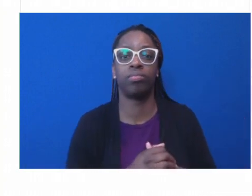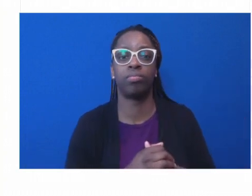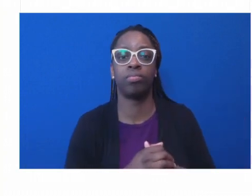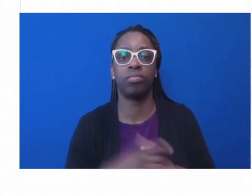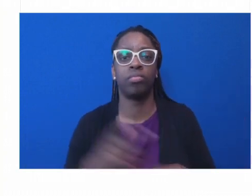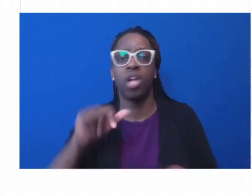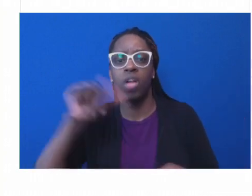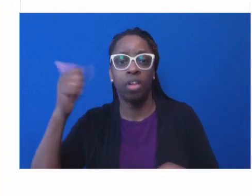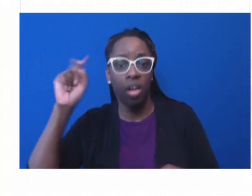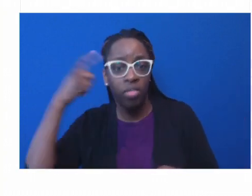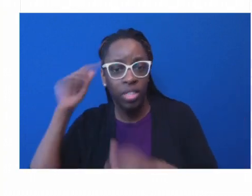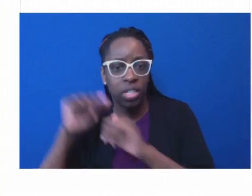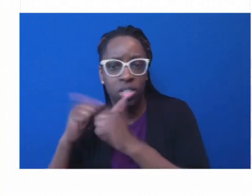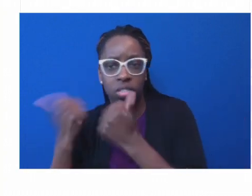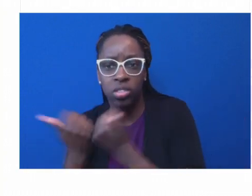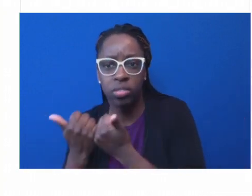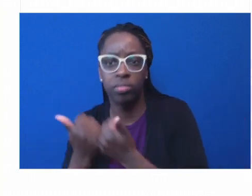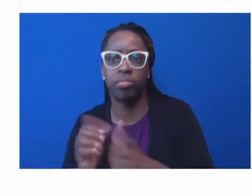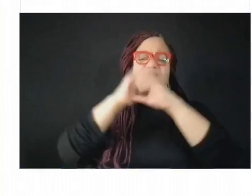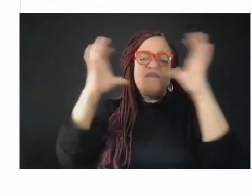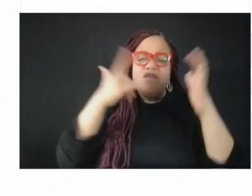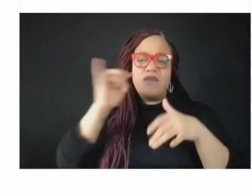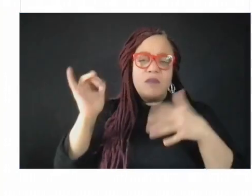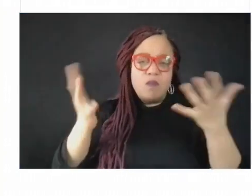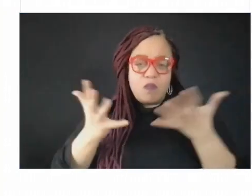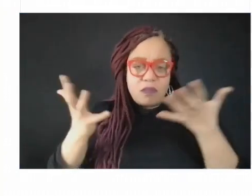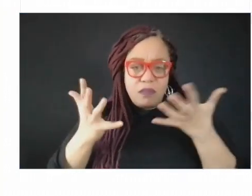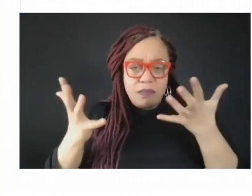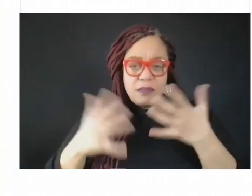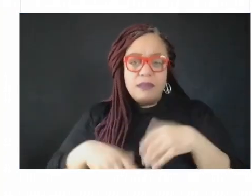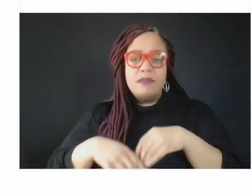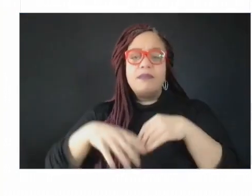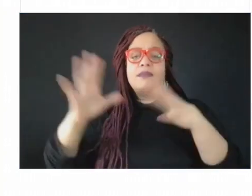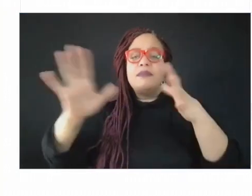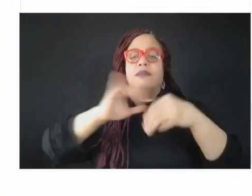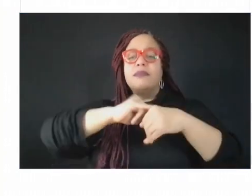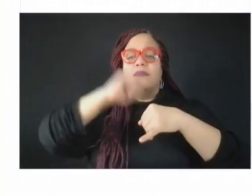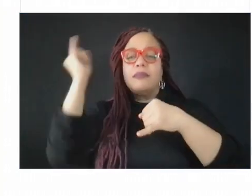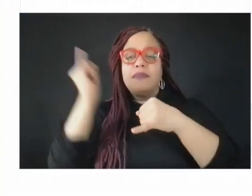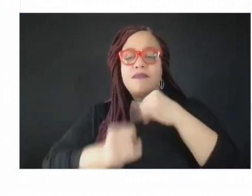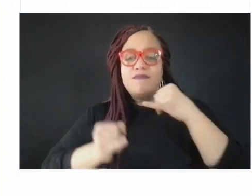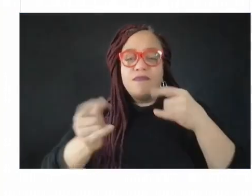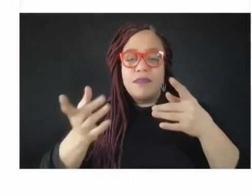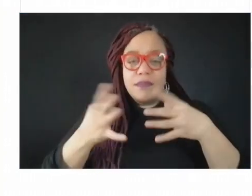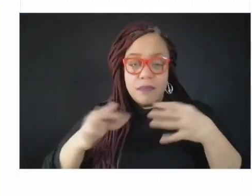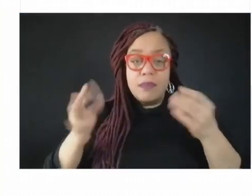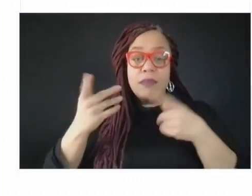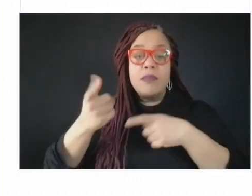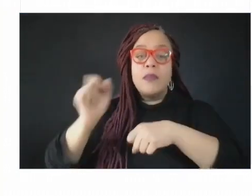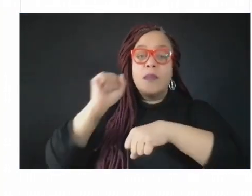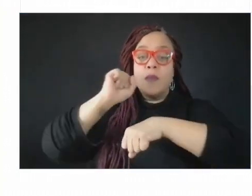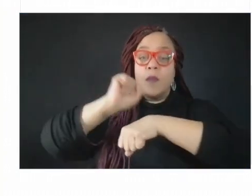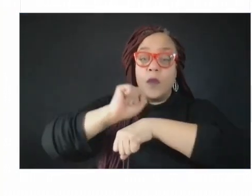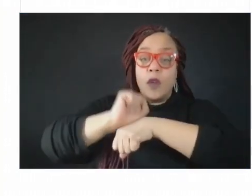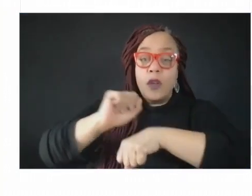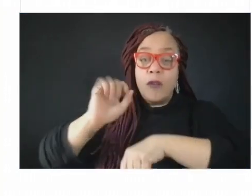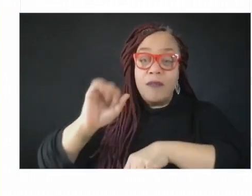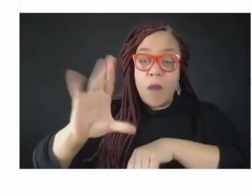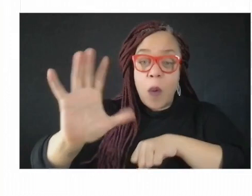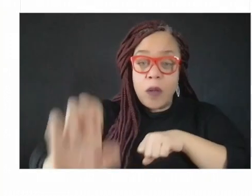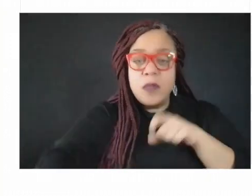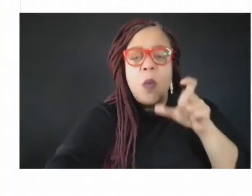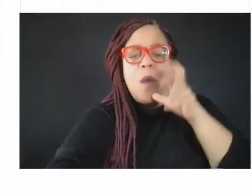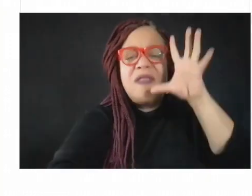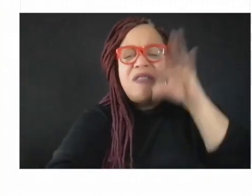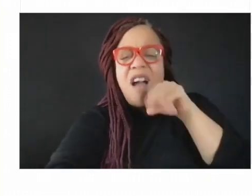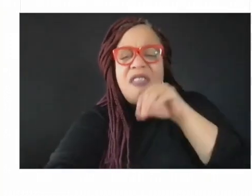talked a lot today about the workforce composition, and I think we've got to really step back and go back to something that